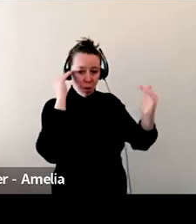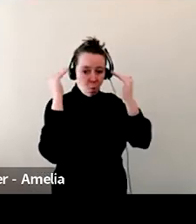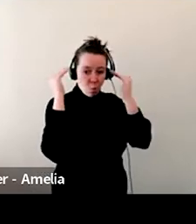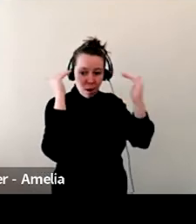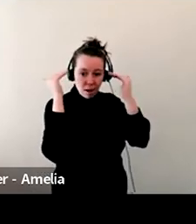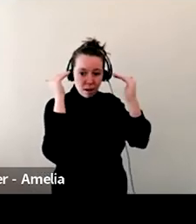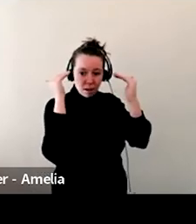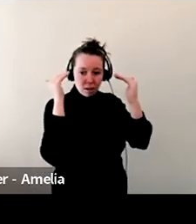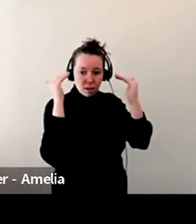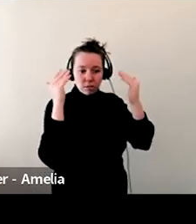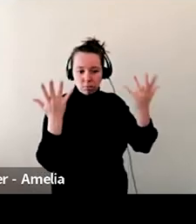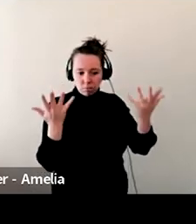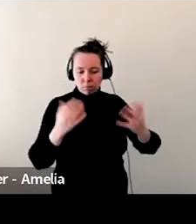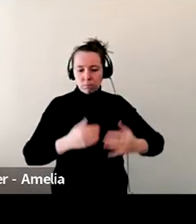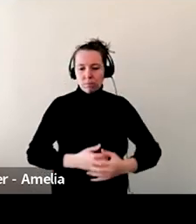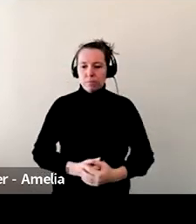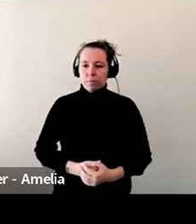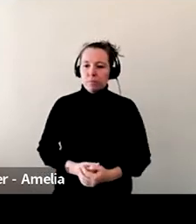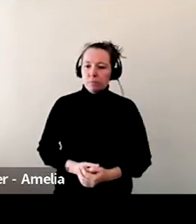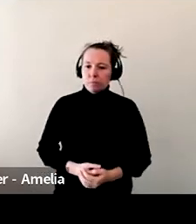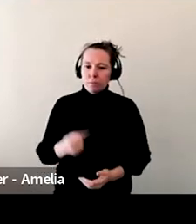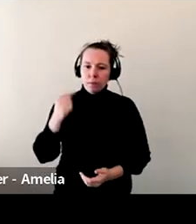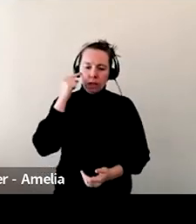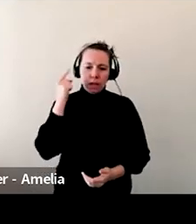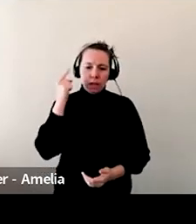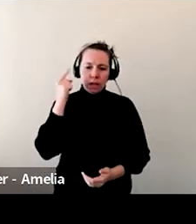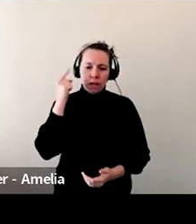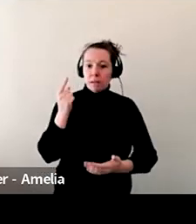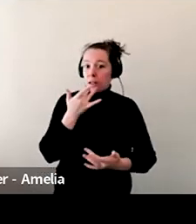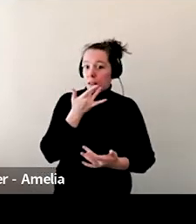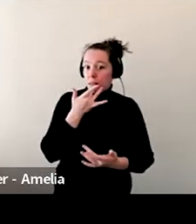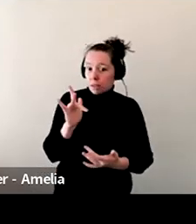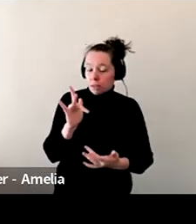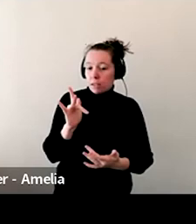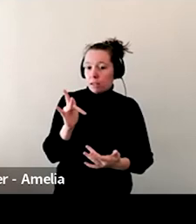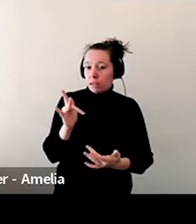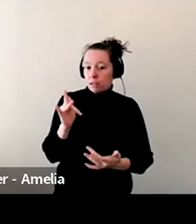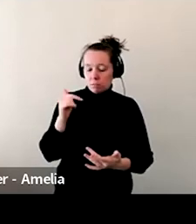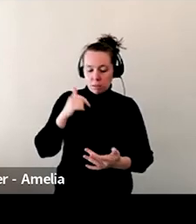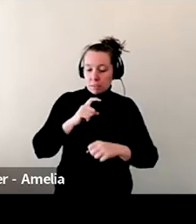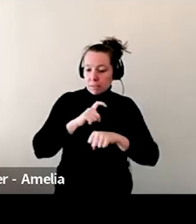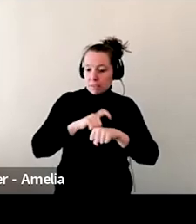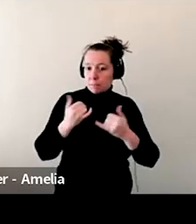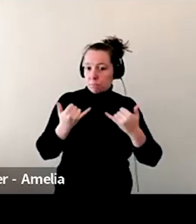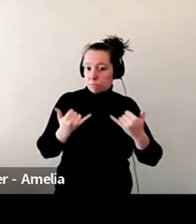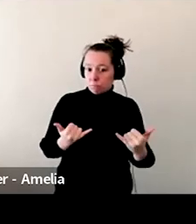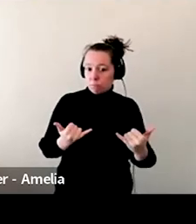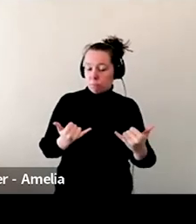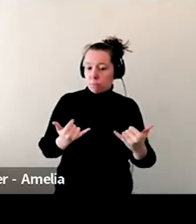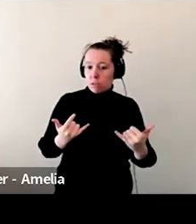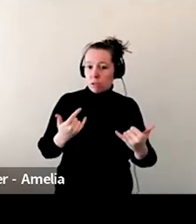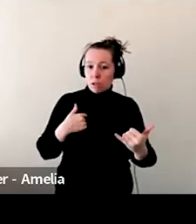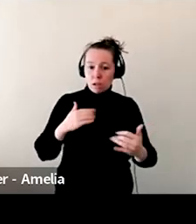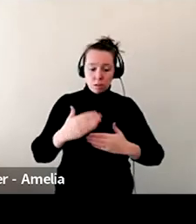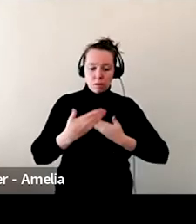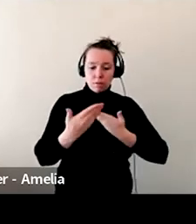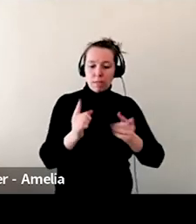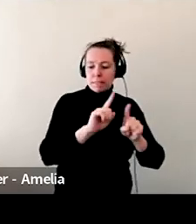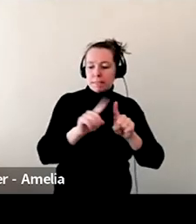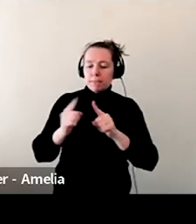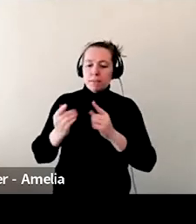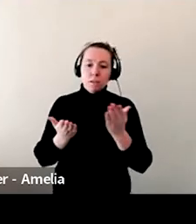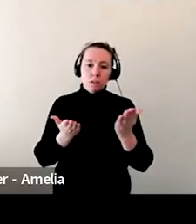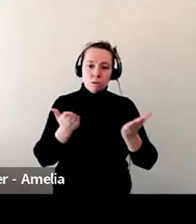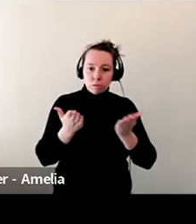and then actually I think too, we're so lucky to be in this time when we're offering these services